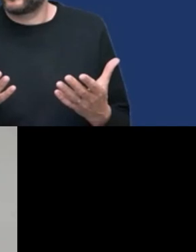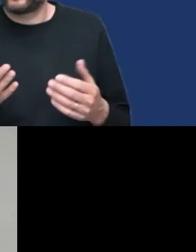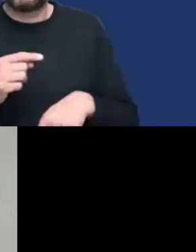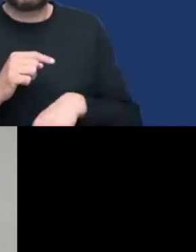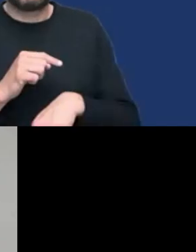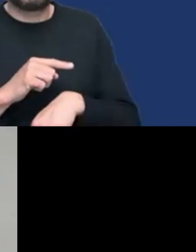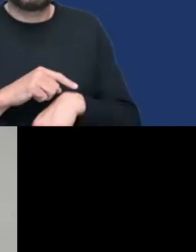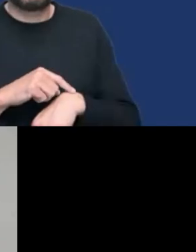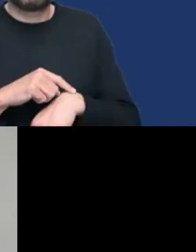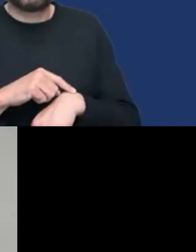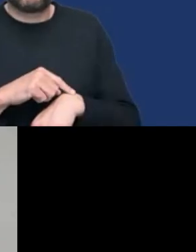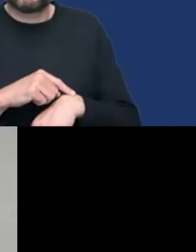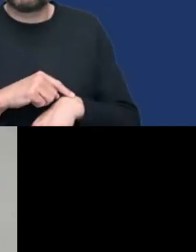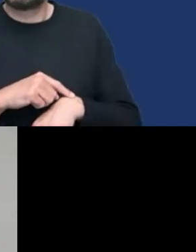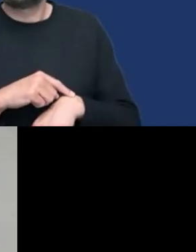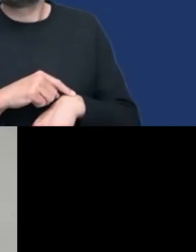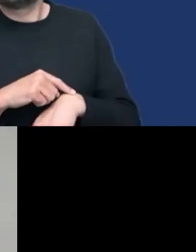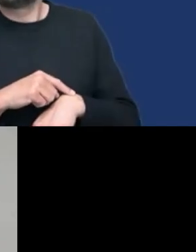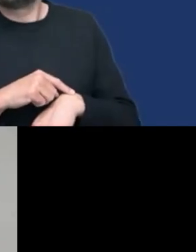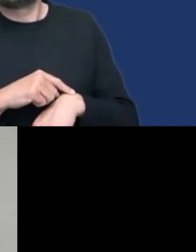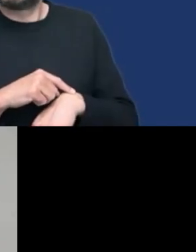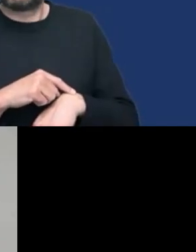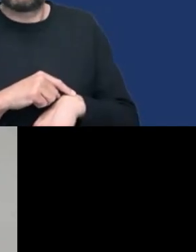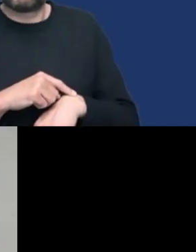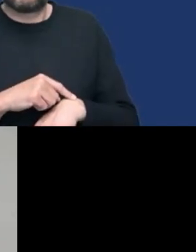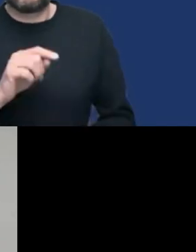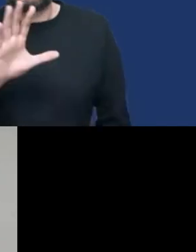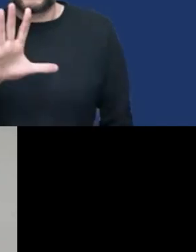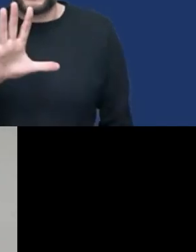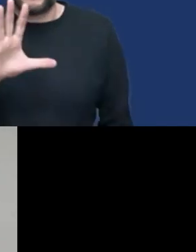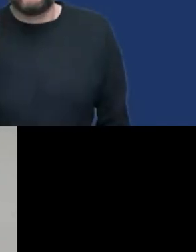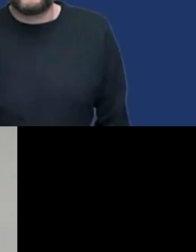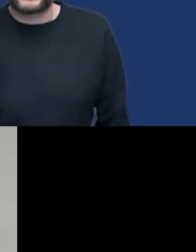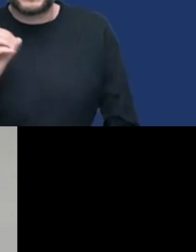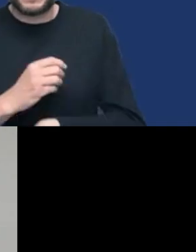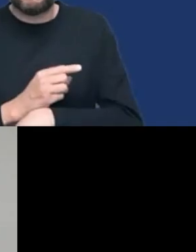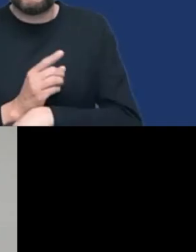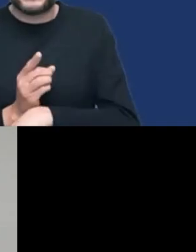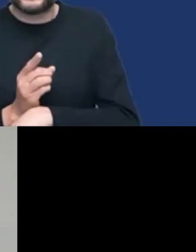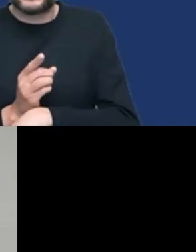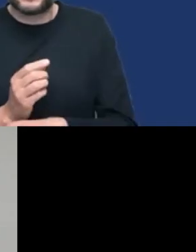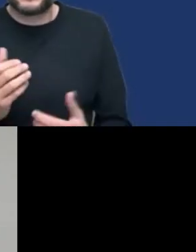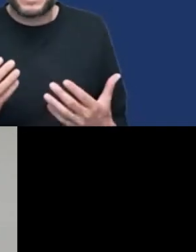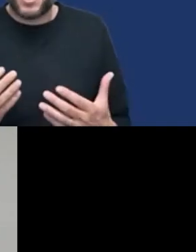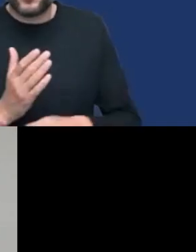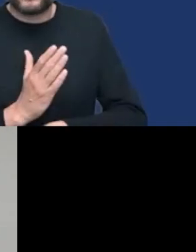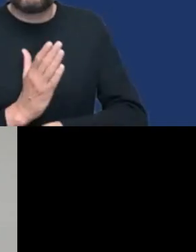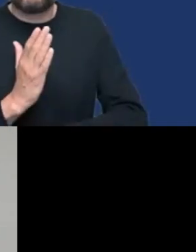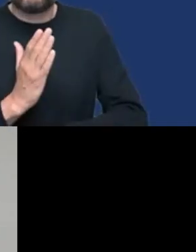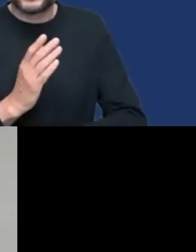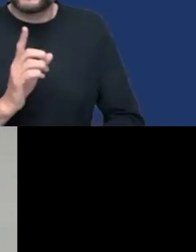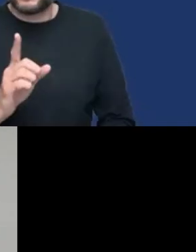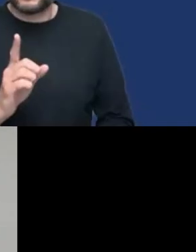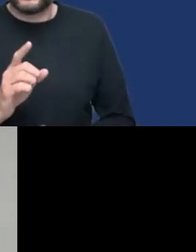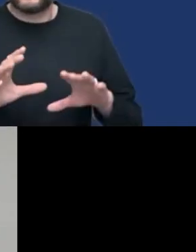50 minutes in five, here in Sweden at least. So at five o'clock,